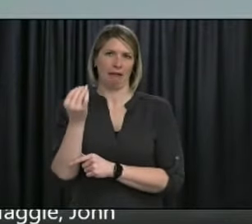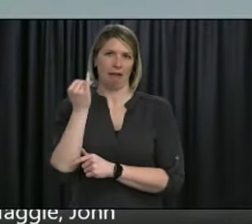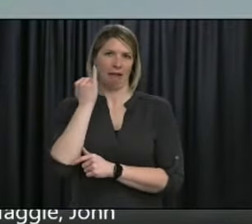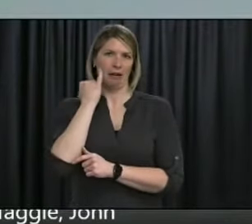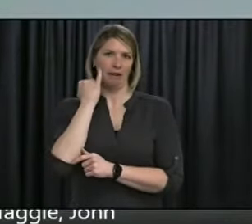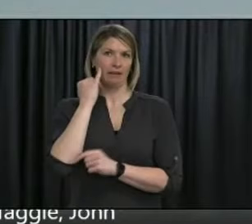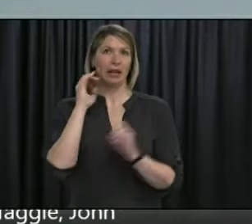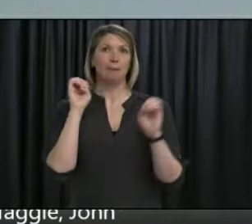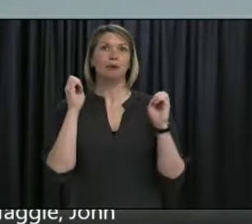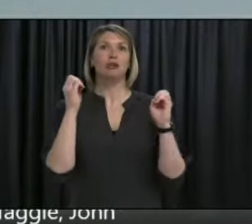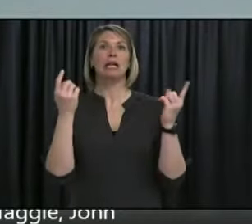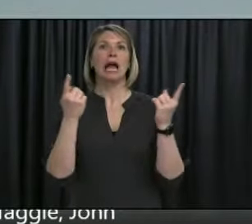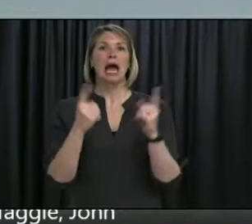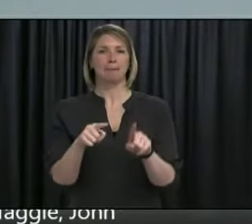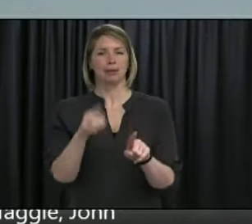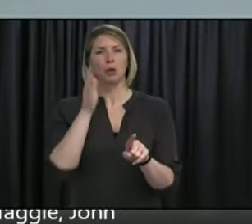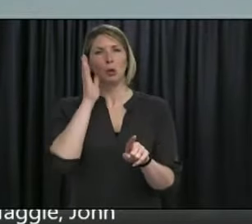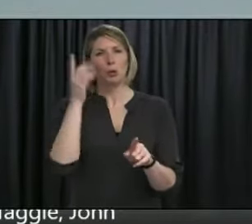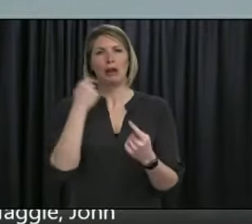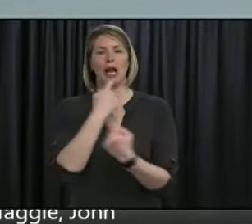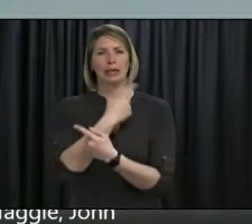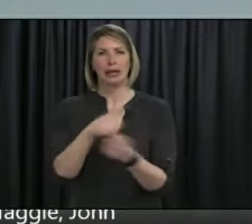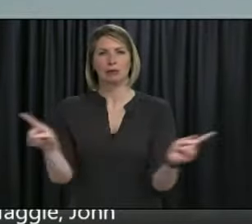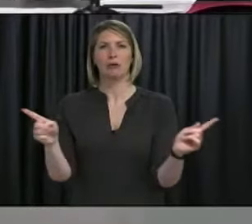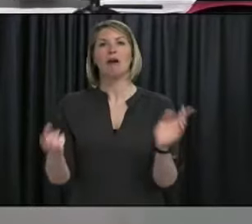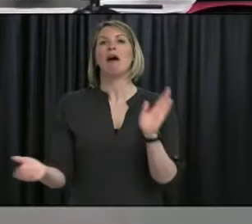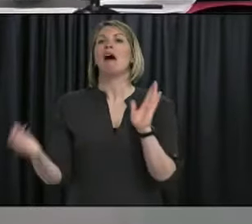So with that, Premier, happy Easter and back to you.